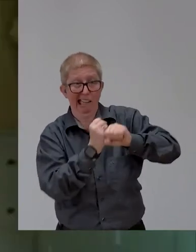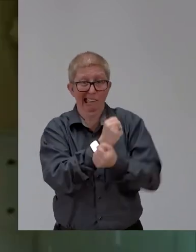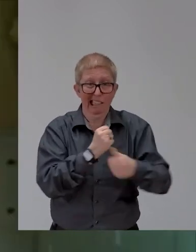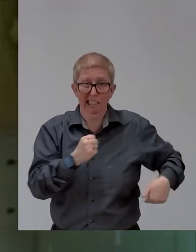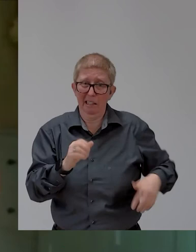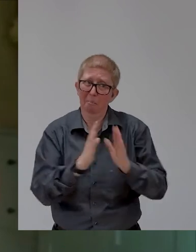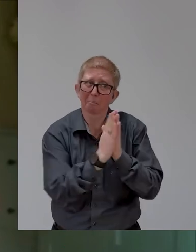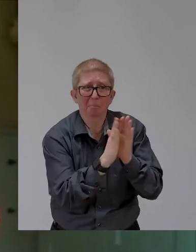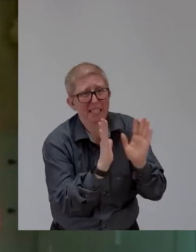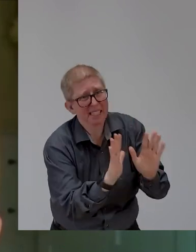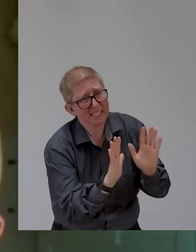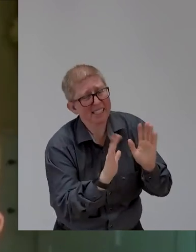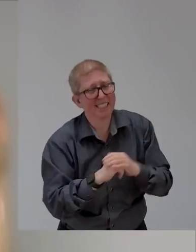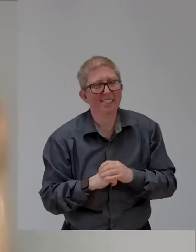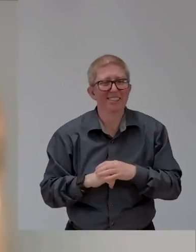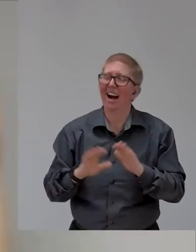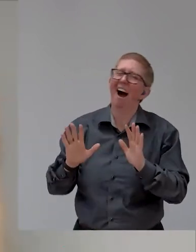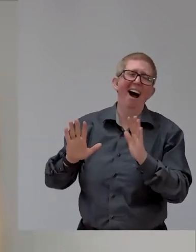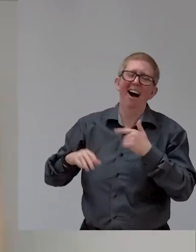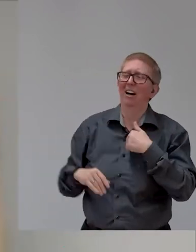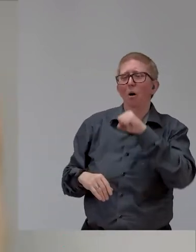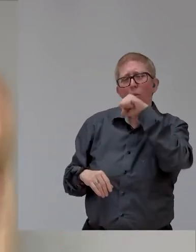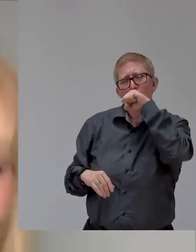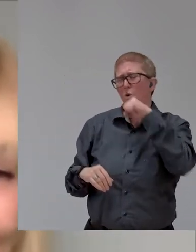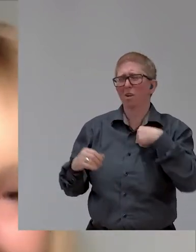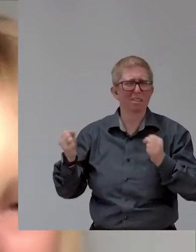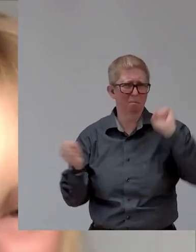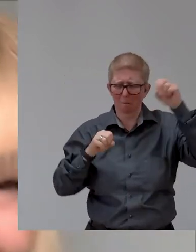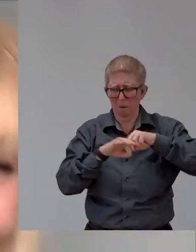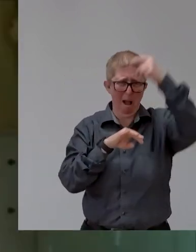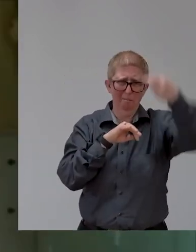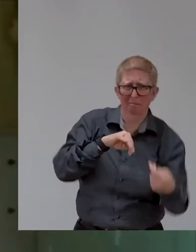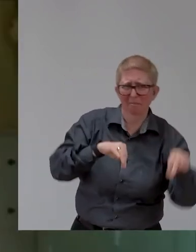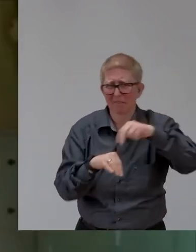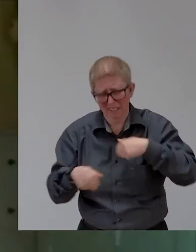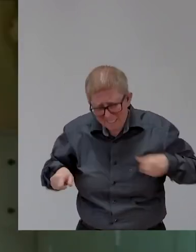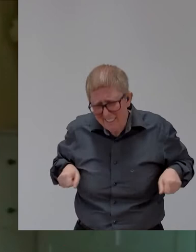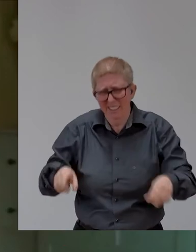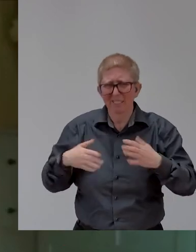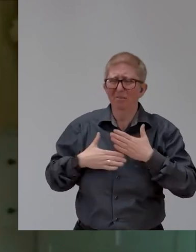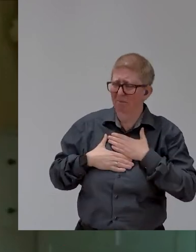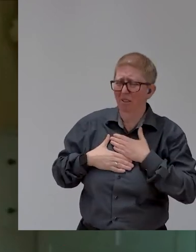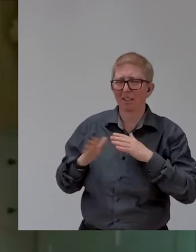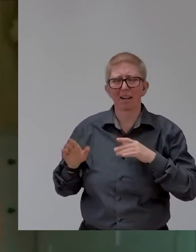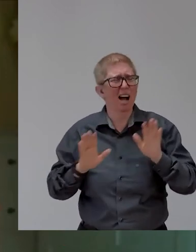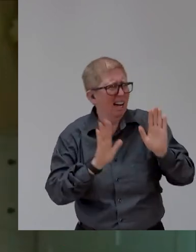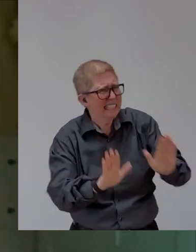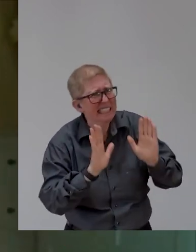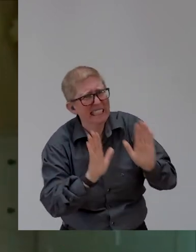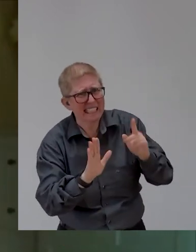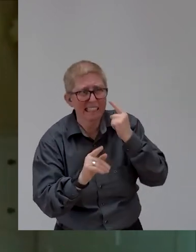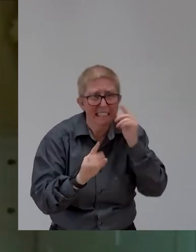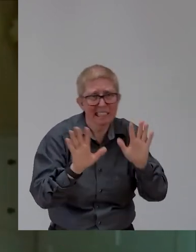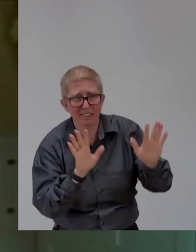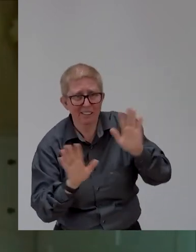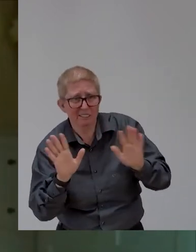broke the rods in my back. Yeah. You know what? Like, just come on. Well, I won't. Yeah. After a couple of dreams, I probably didn't feel